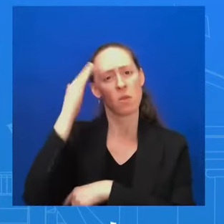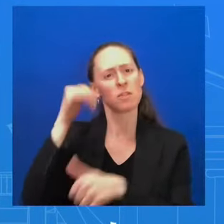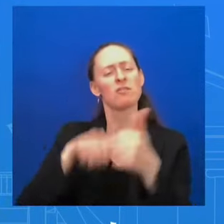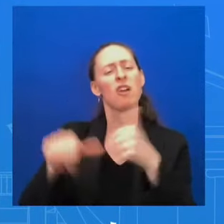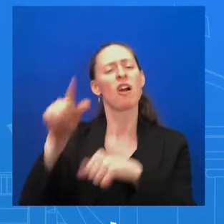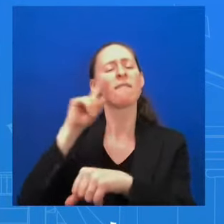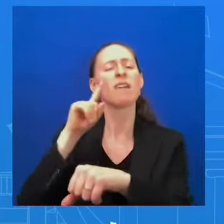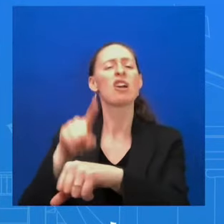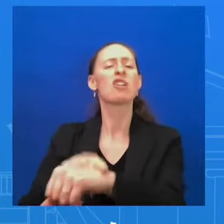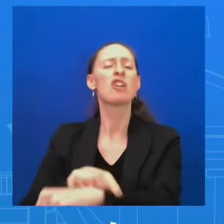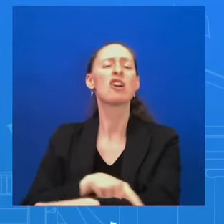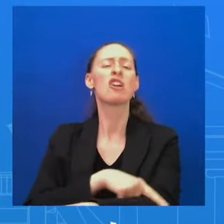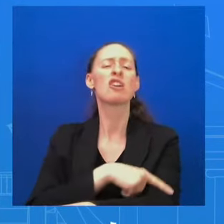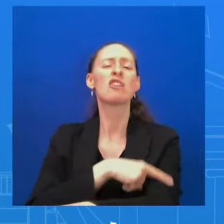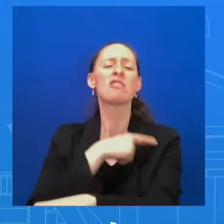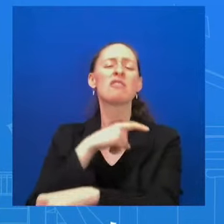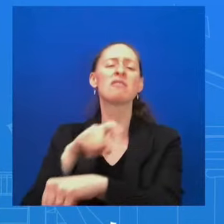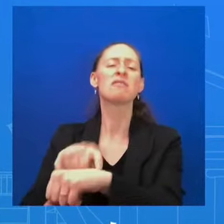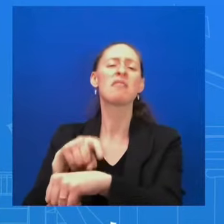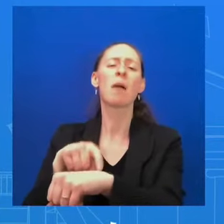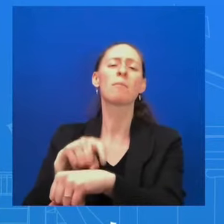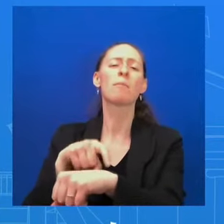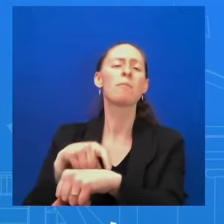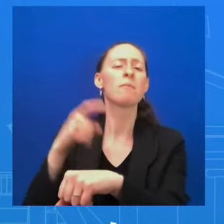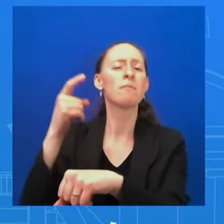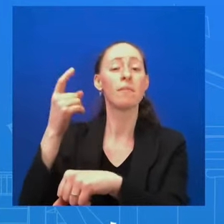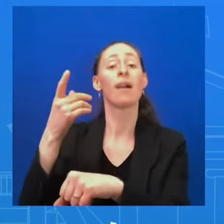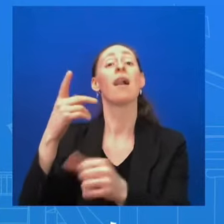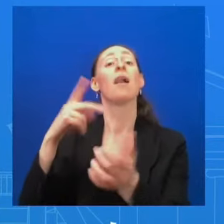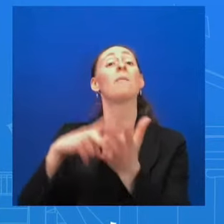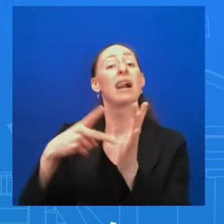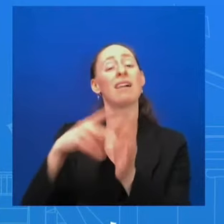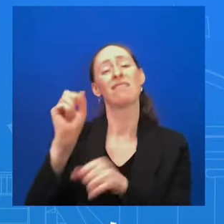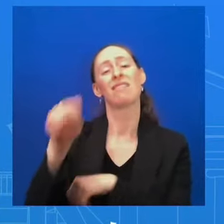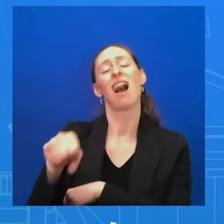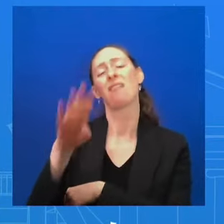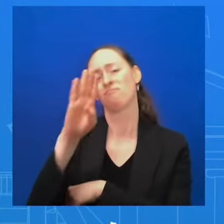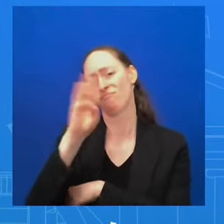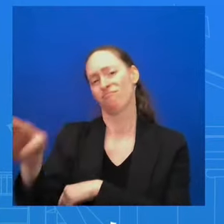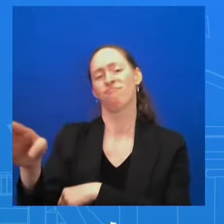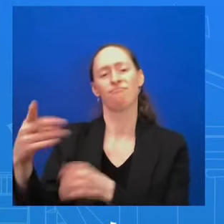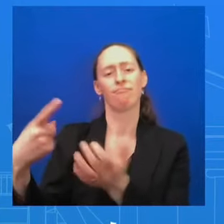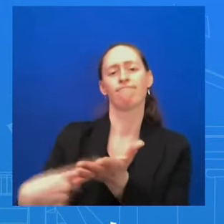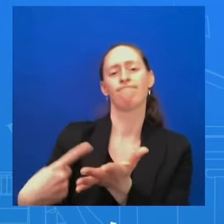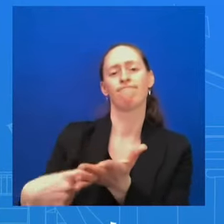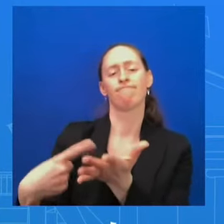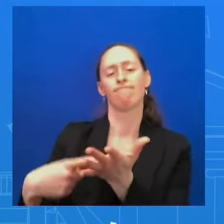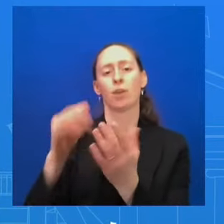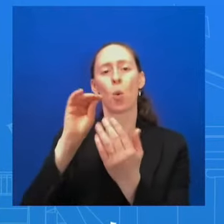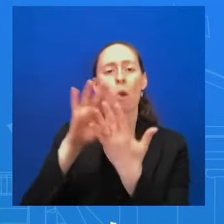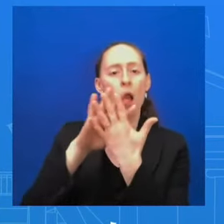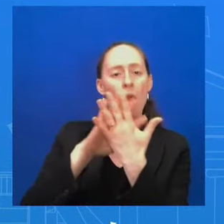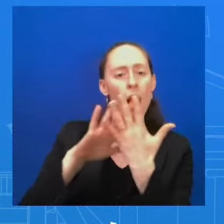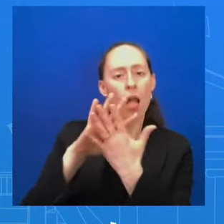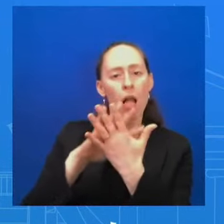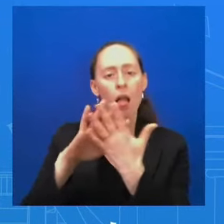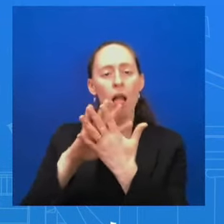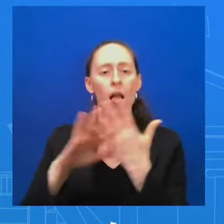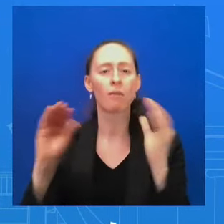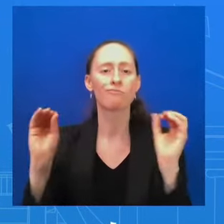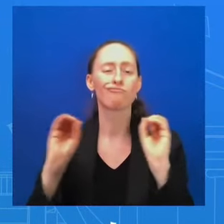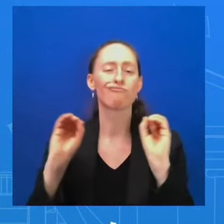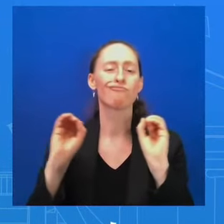been able to have a direct and honest conversation. And so after what we saw, especially with seven